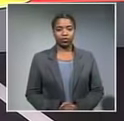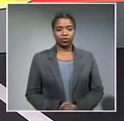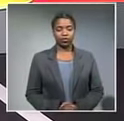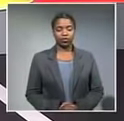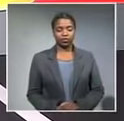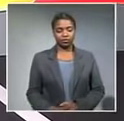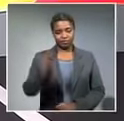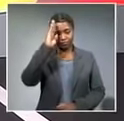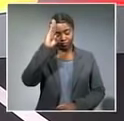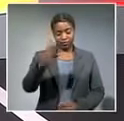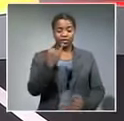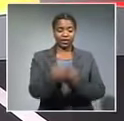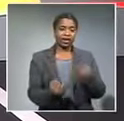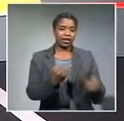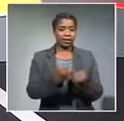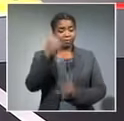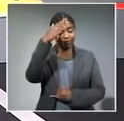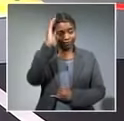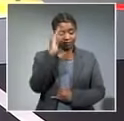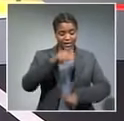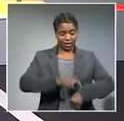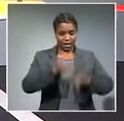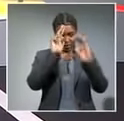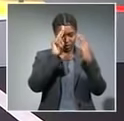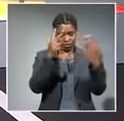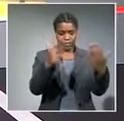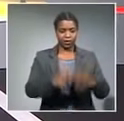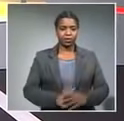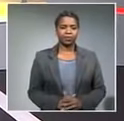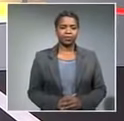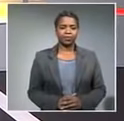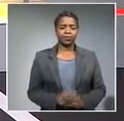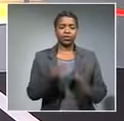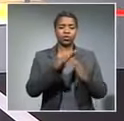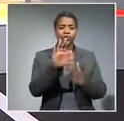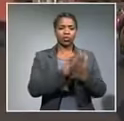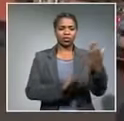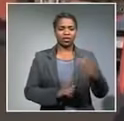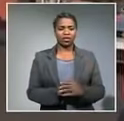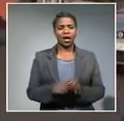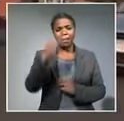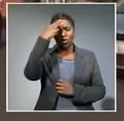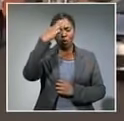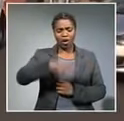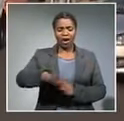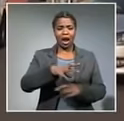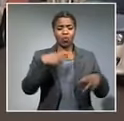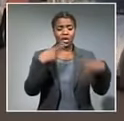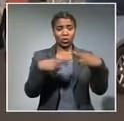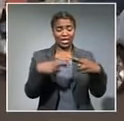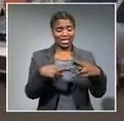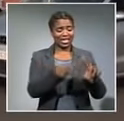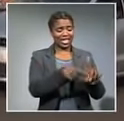good evening it's 8 o'clock I'm Sally Burdett live from Johannesburg your top stories tonight horror and outrage